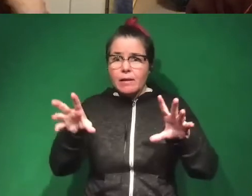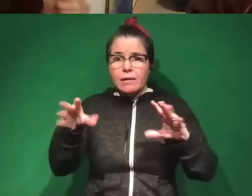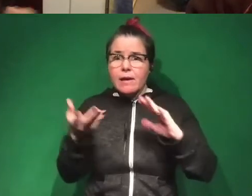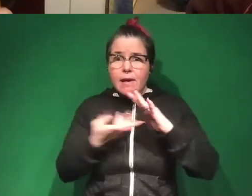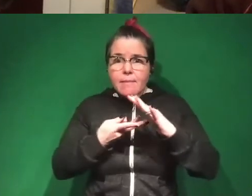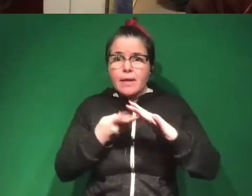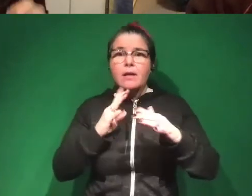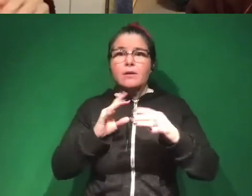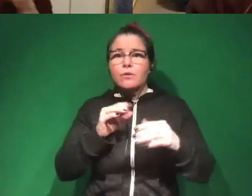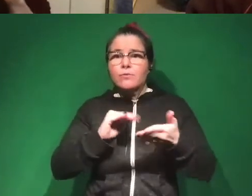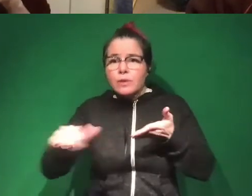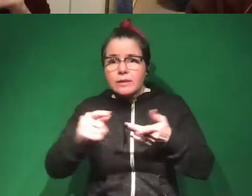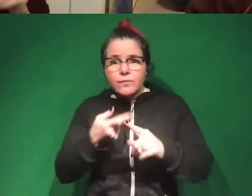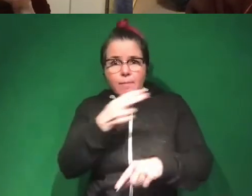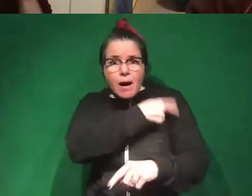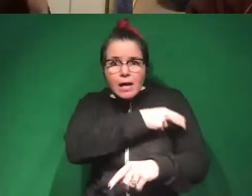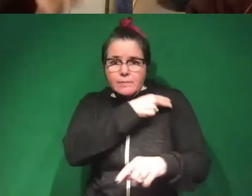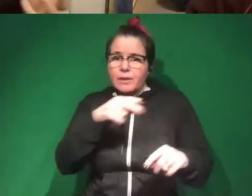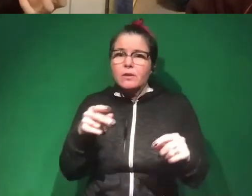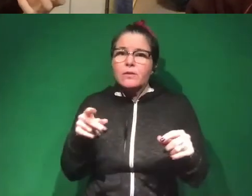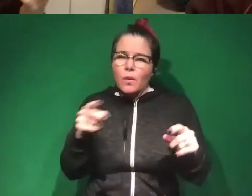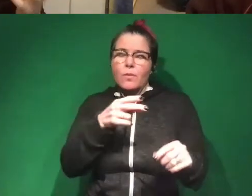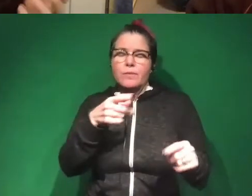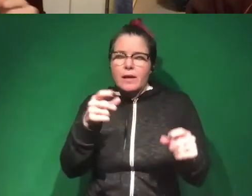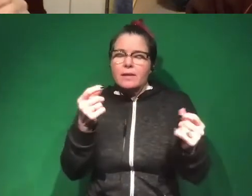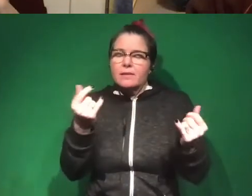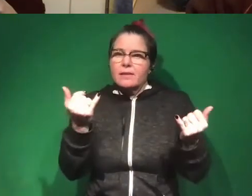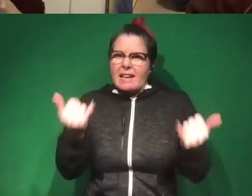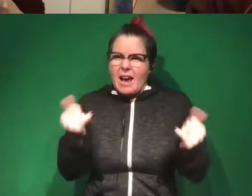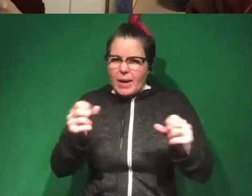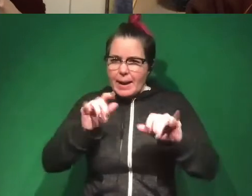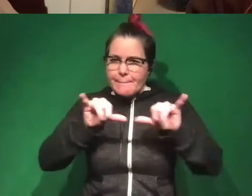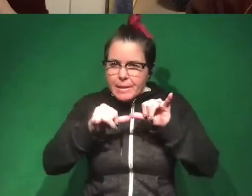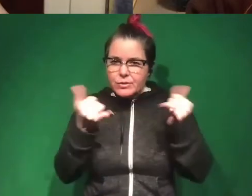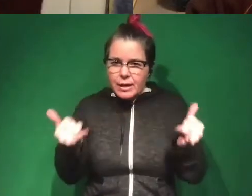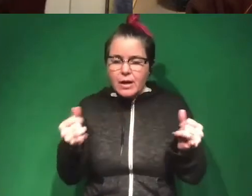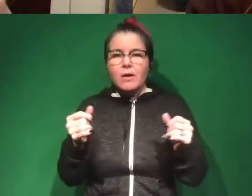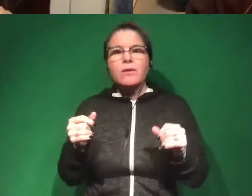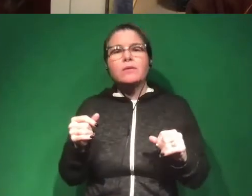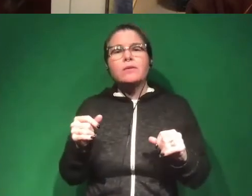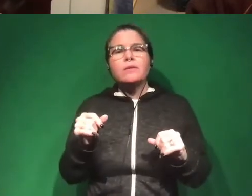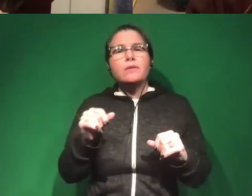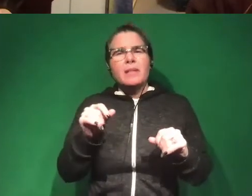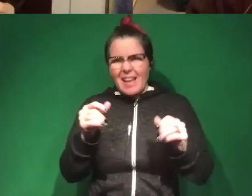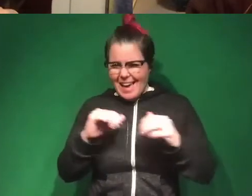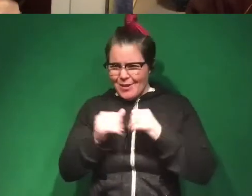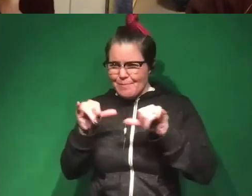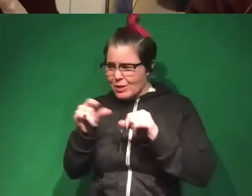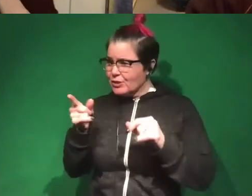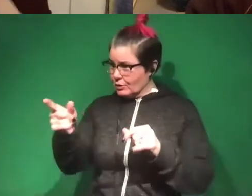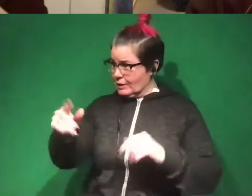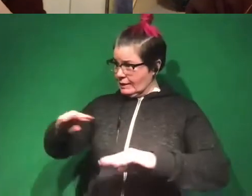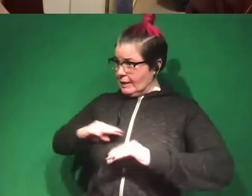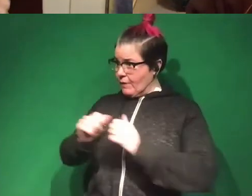different ways of collecting data. So you can... And that's a more tangible thing to measure than something like how satisfied is someone with the government?